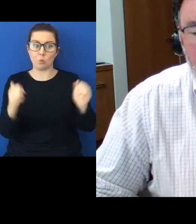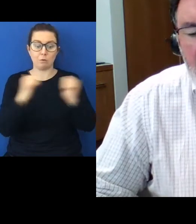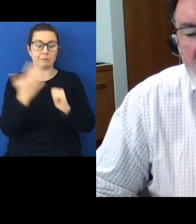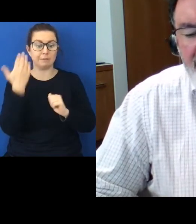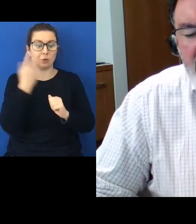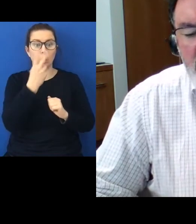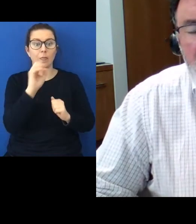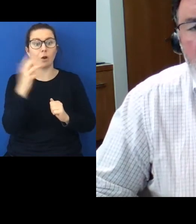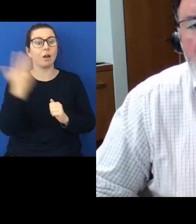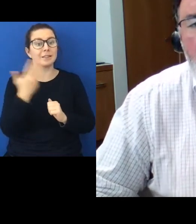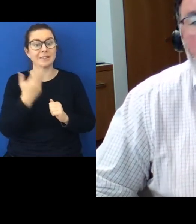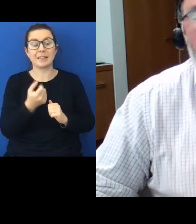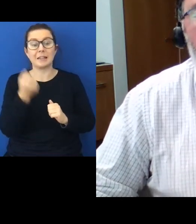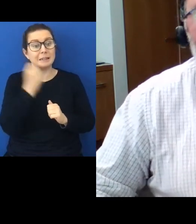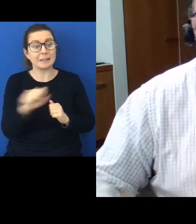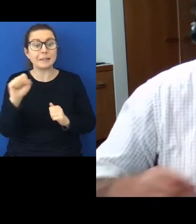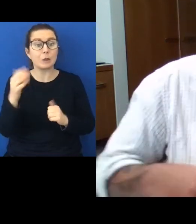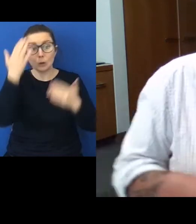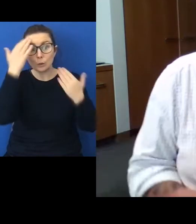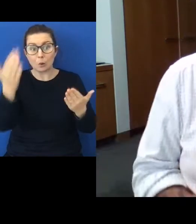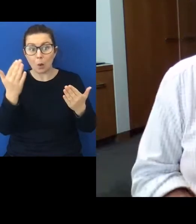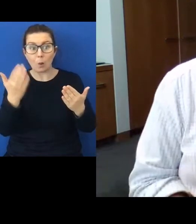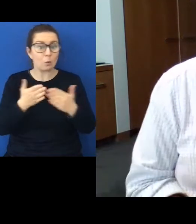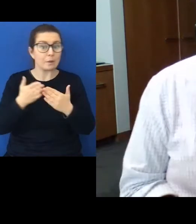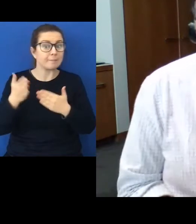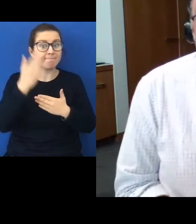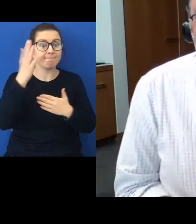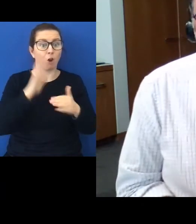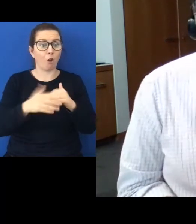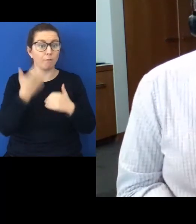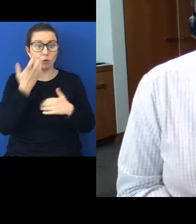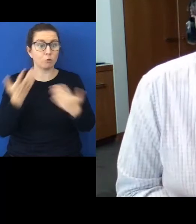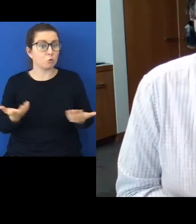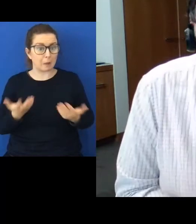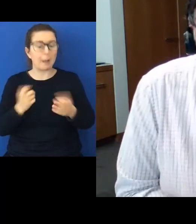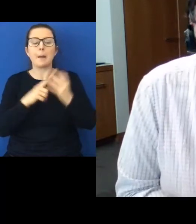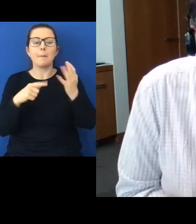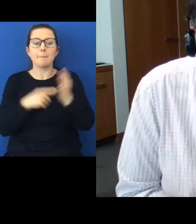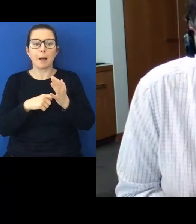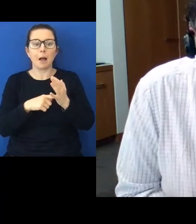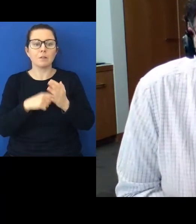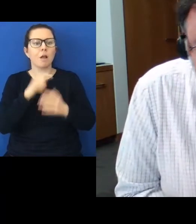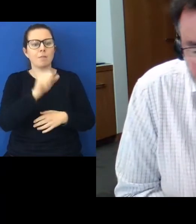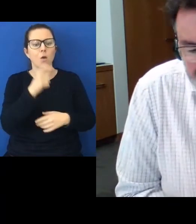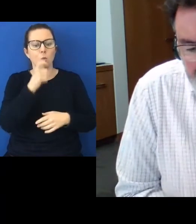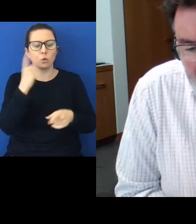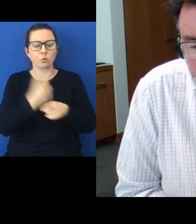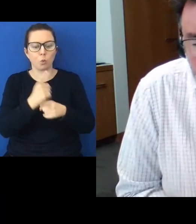we still don't know where it's going to get to but the words are powerful